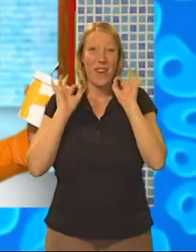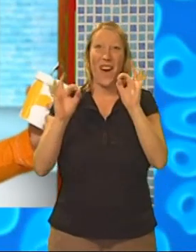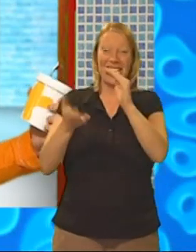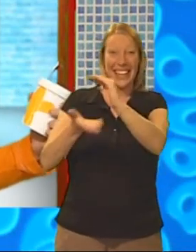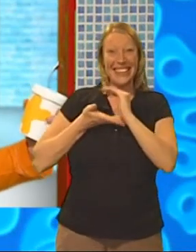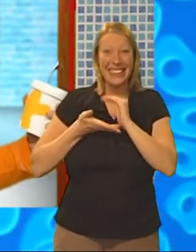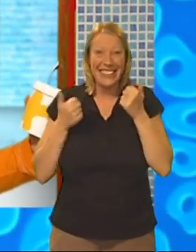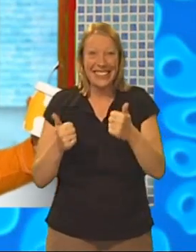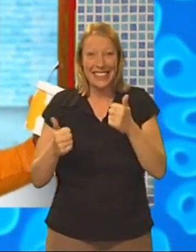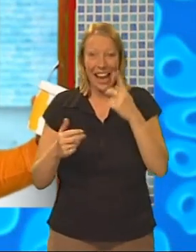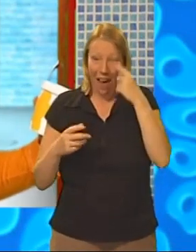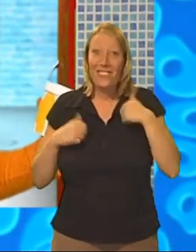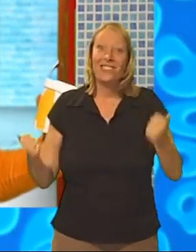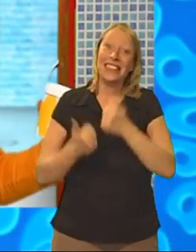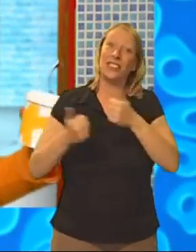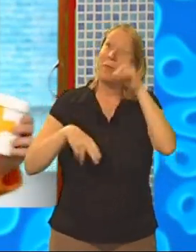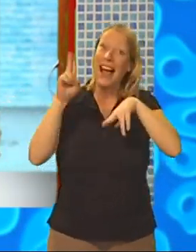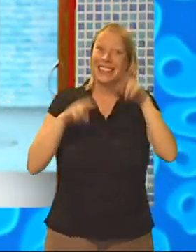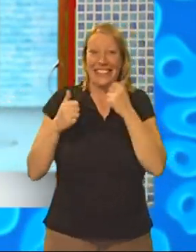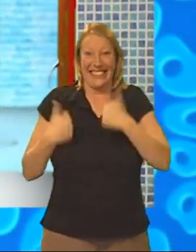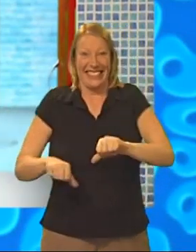gift. Now I can finish my painting.